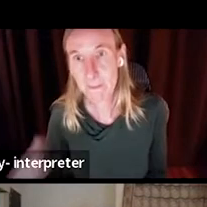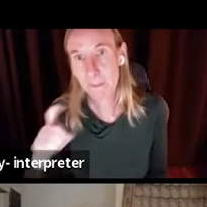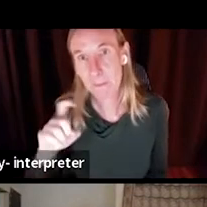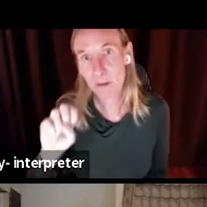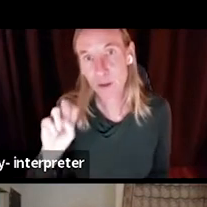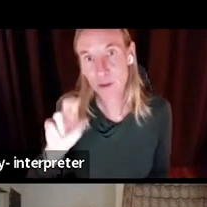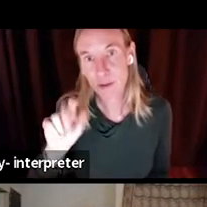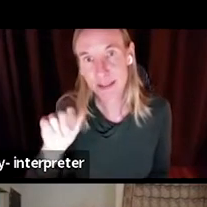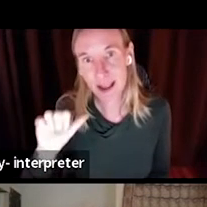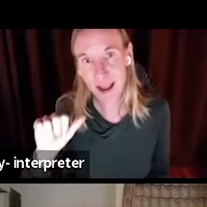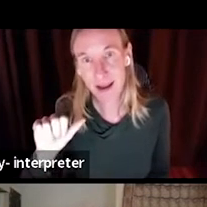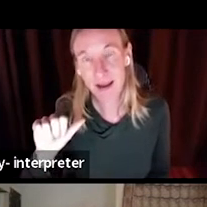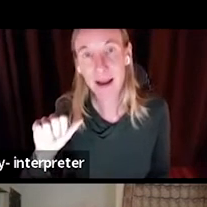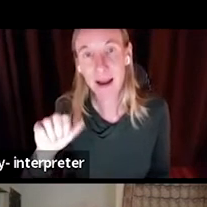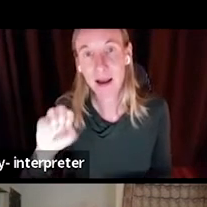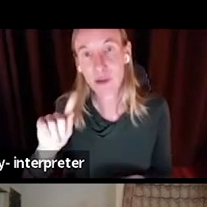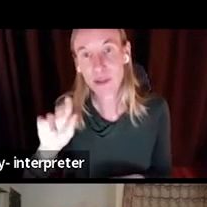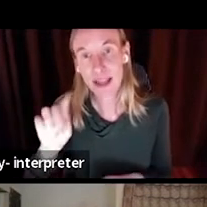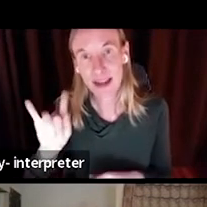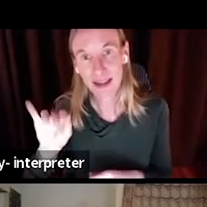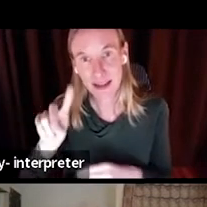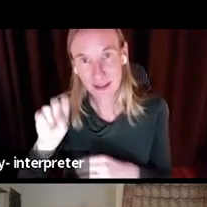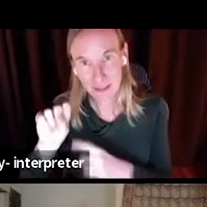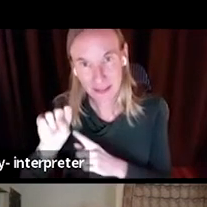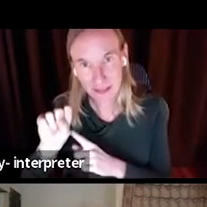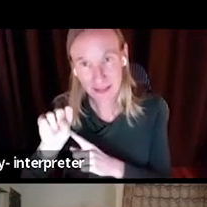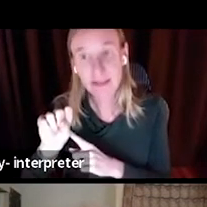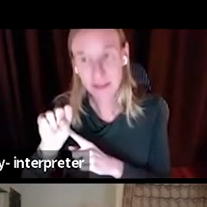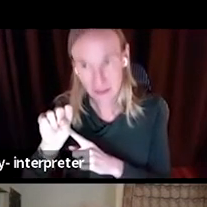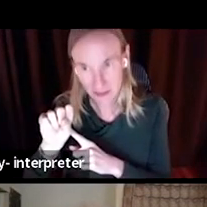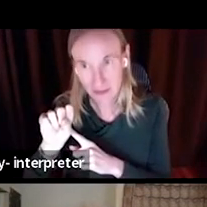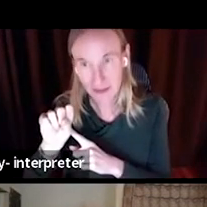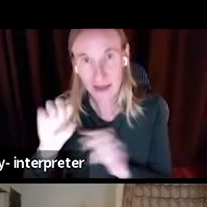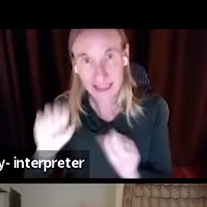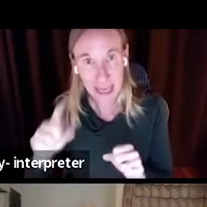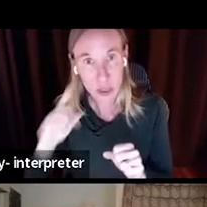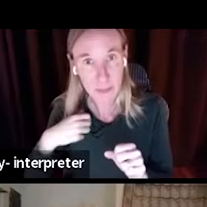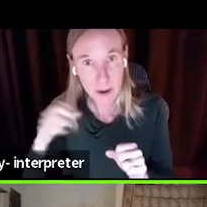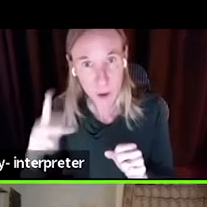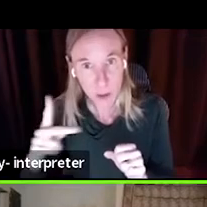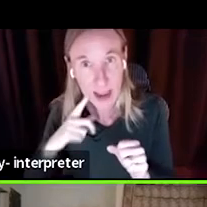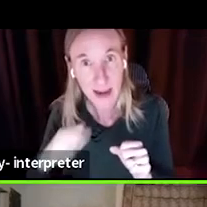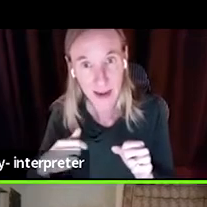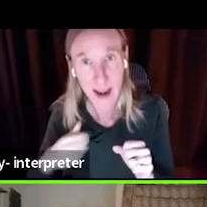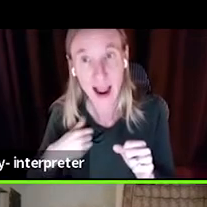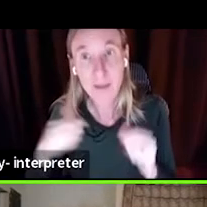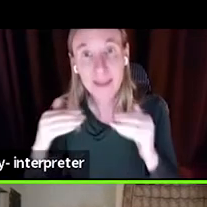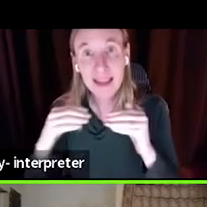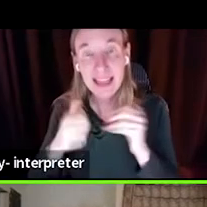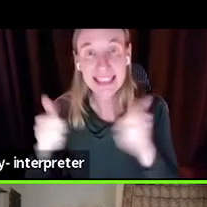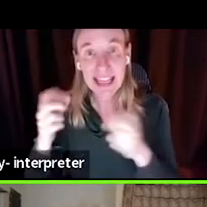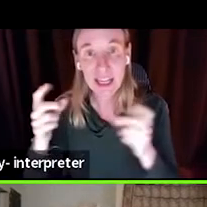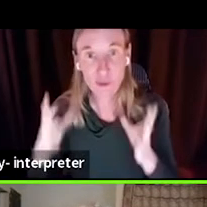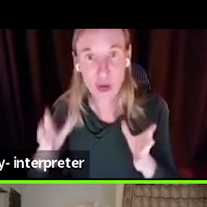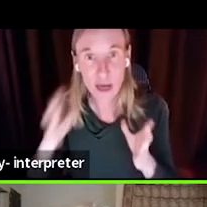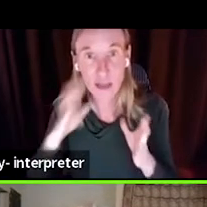executive director of recruiting for the state. Is my volume okay? Perfect. Okay.